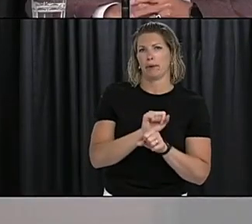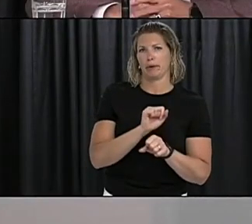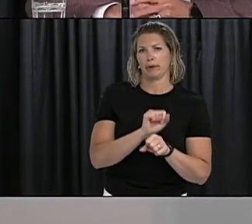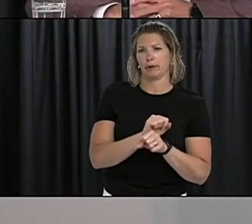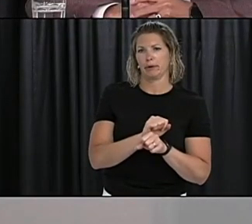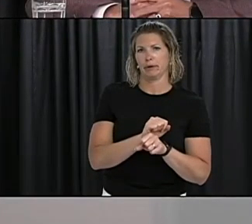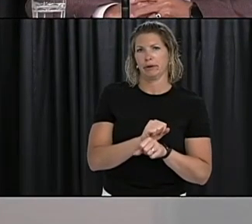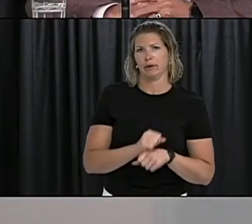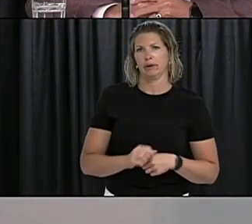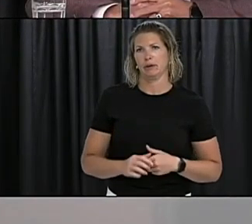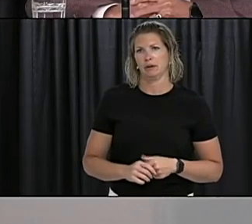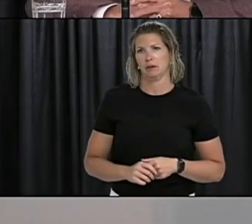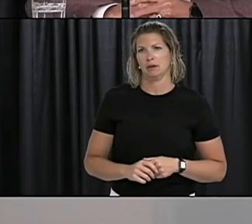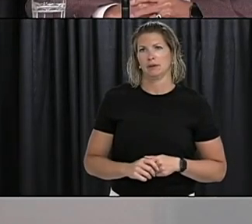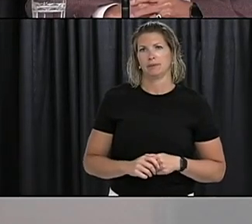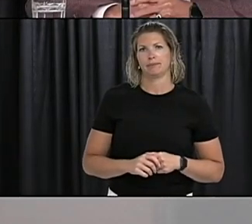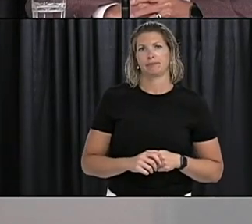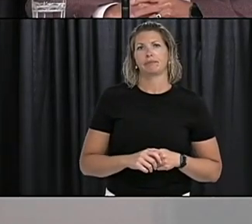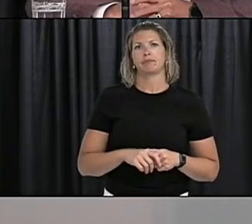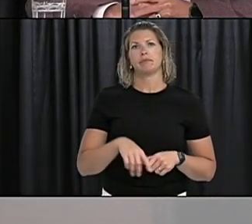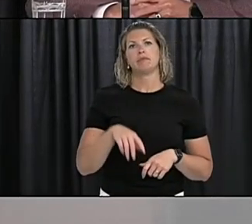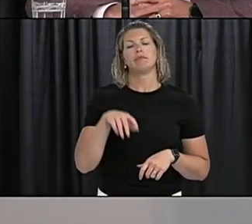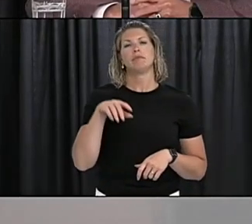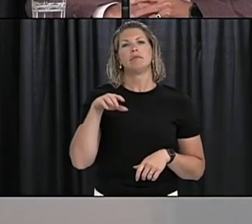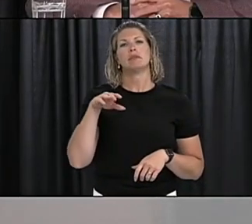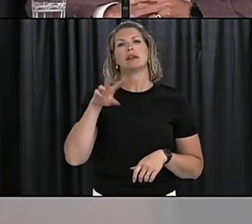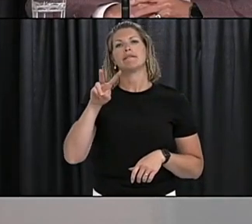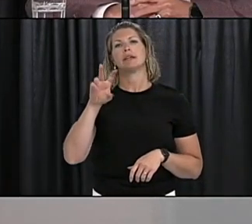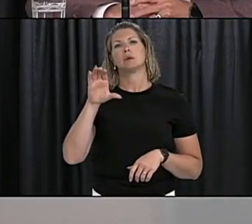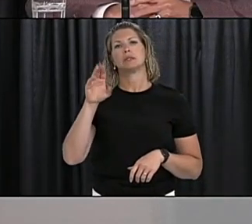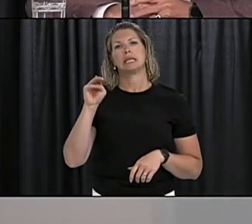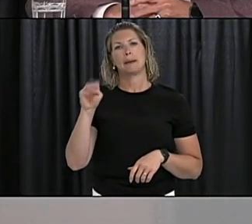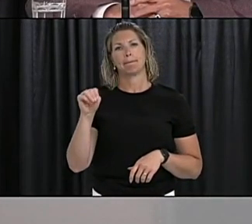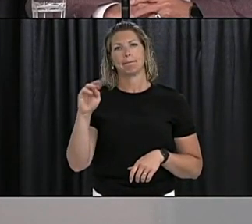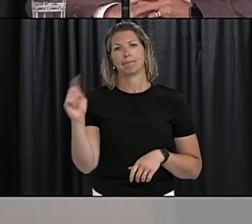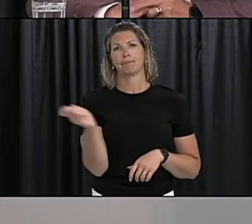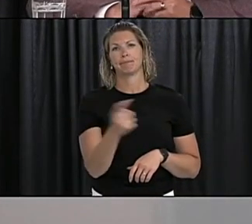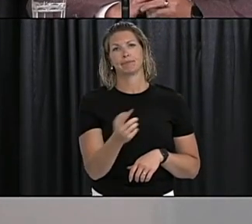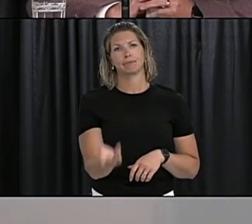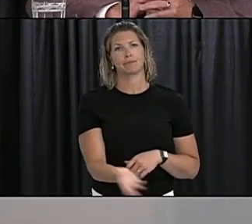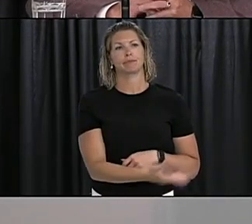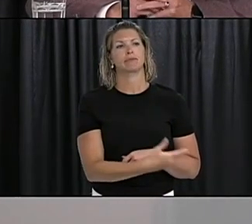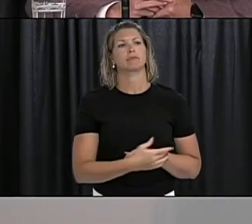our next questions are from Victoria of VOCM News please go ahead